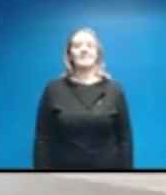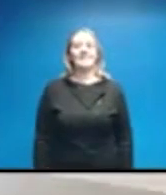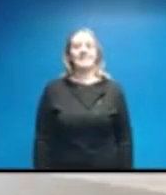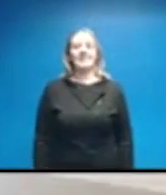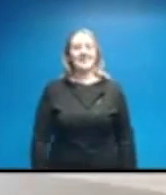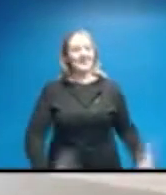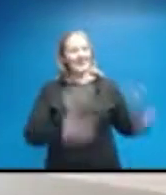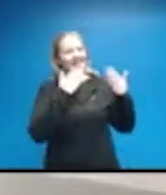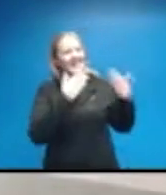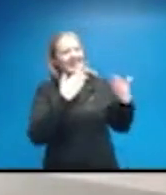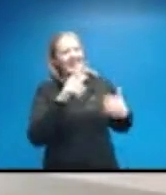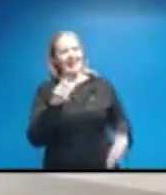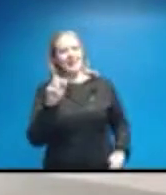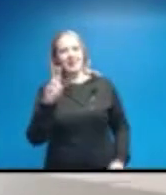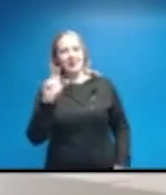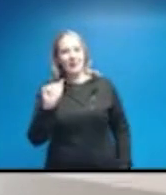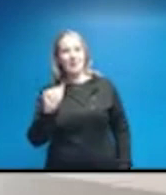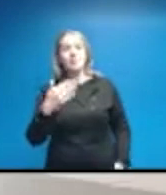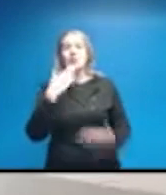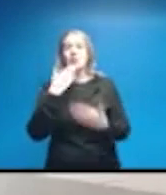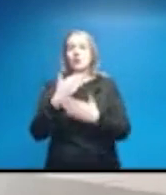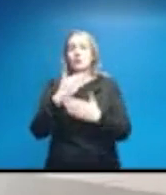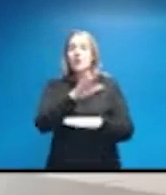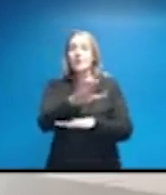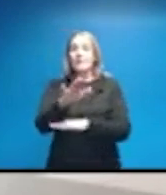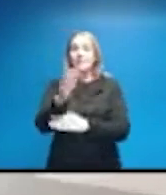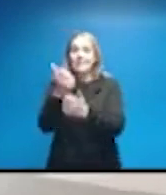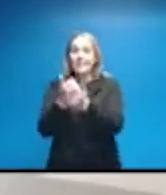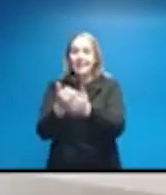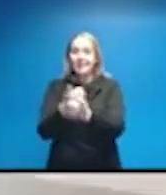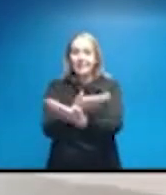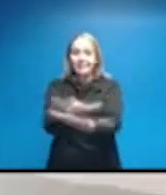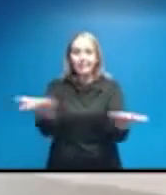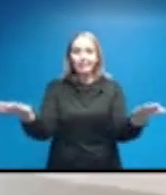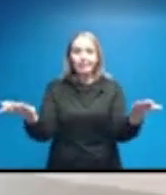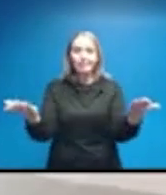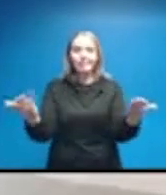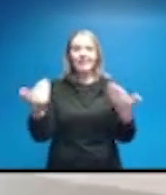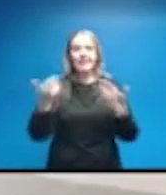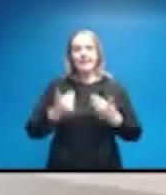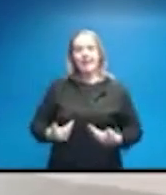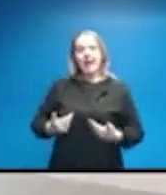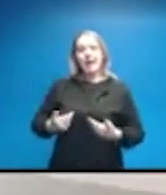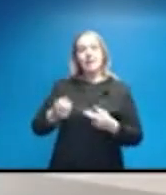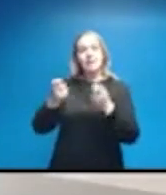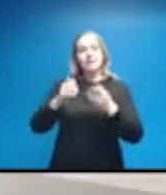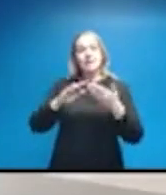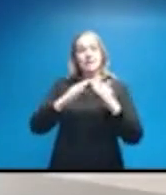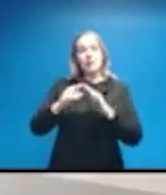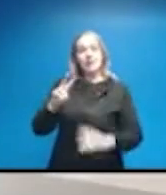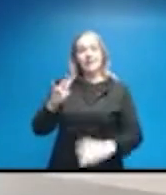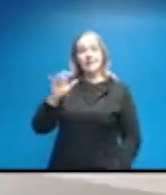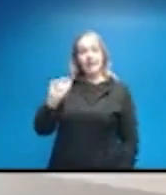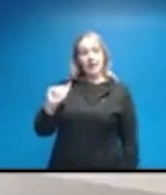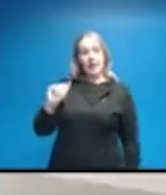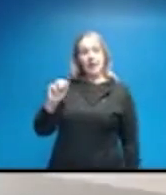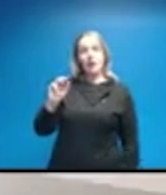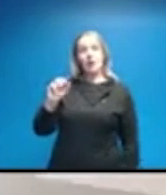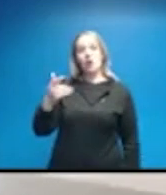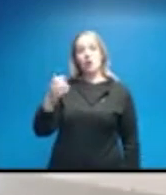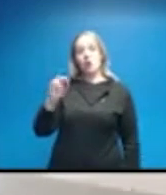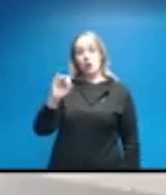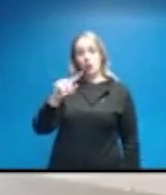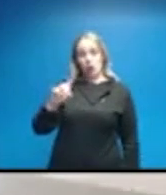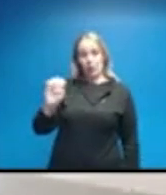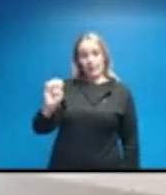Thank you, Laura, and good afternoon, everyone. I'm Deputy City Manager Maria Villagomez, and I'm representing the